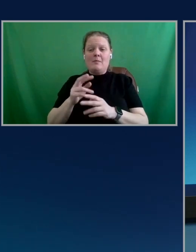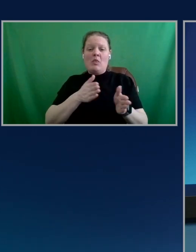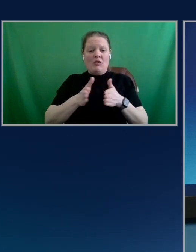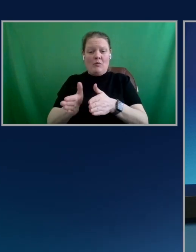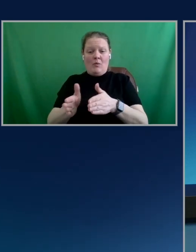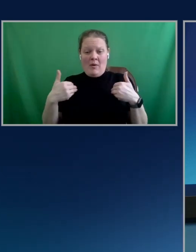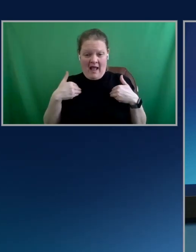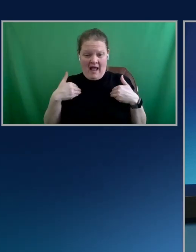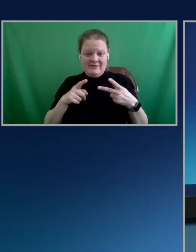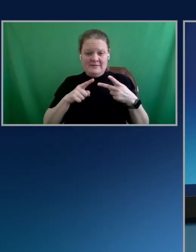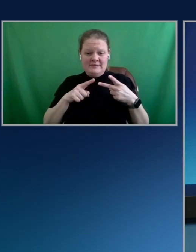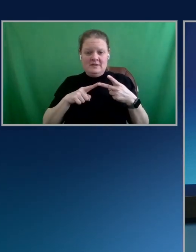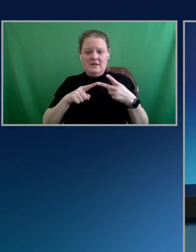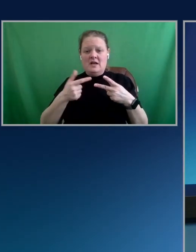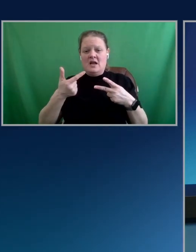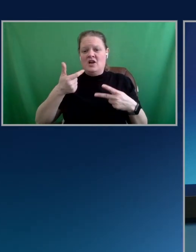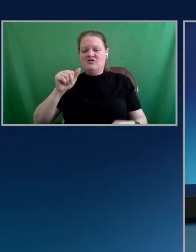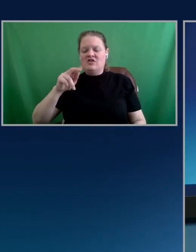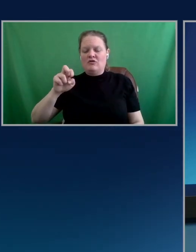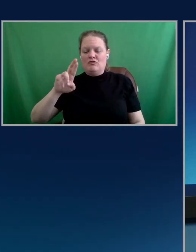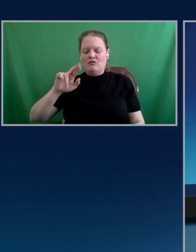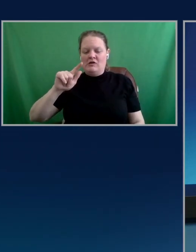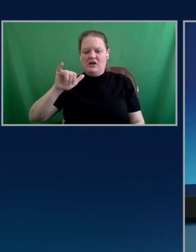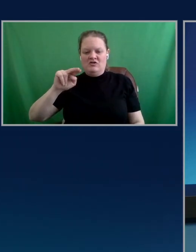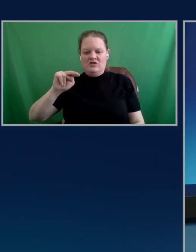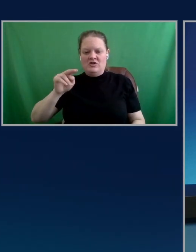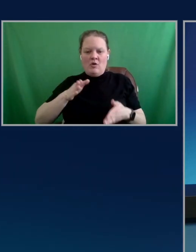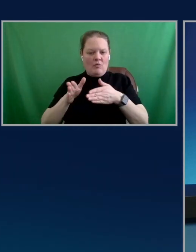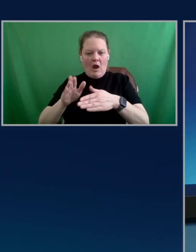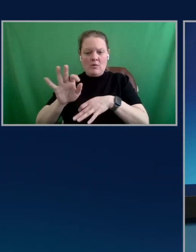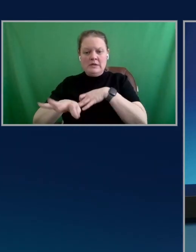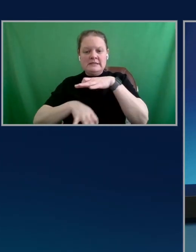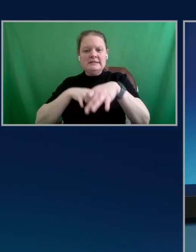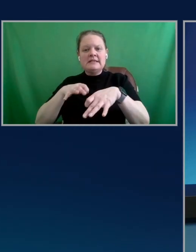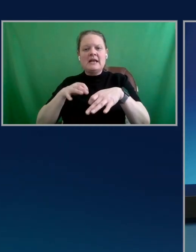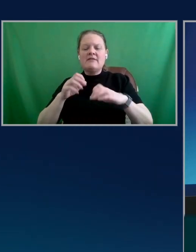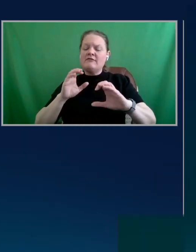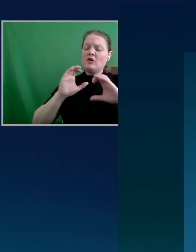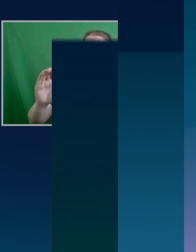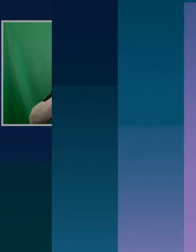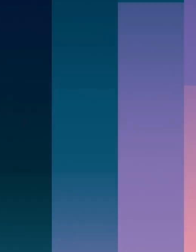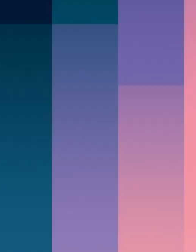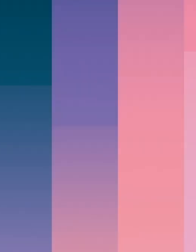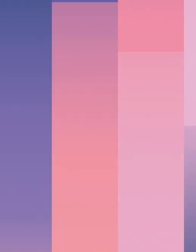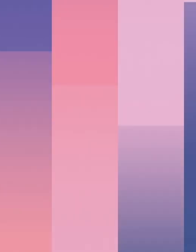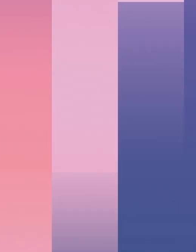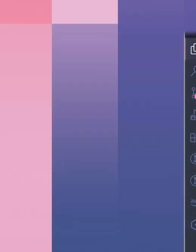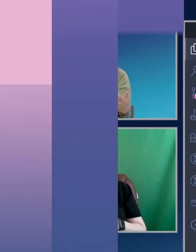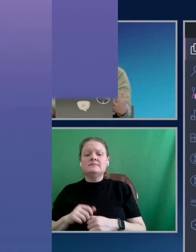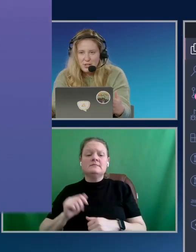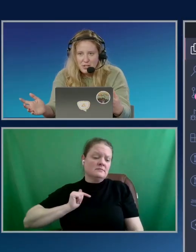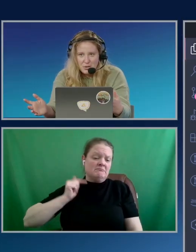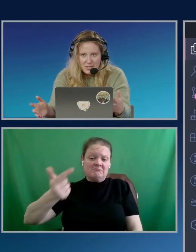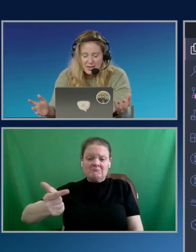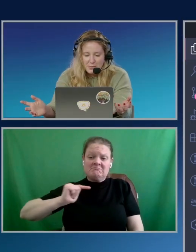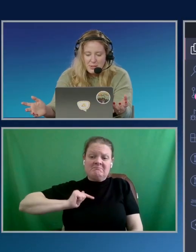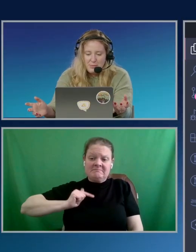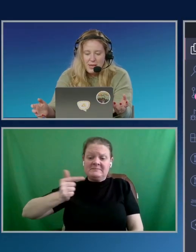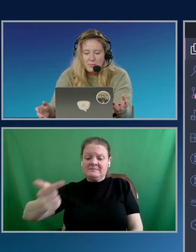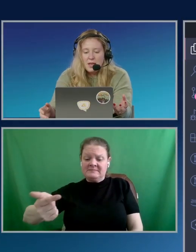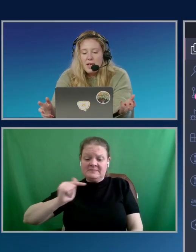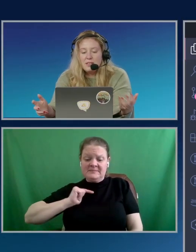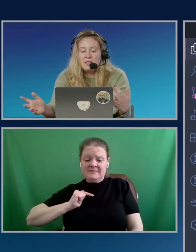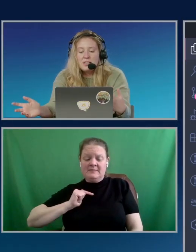generation route. So instead of having a conversation where it goes back and forth and the conversation is stored in